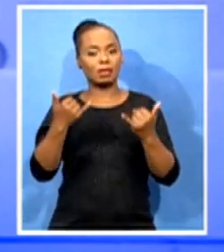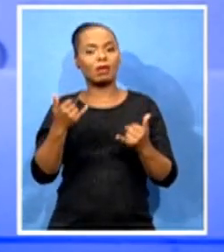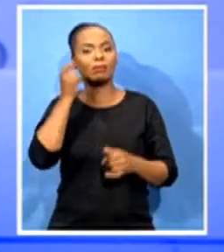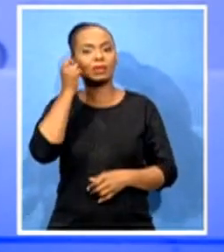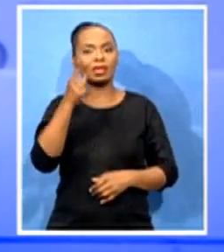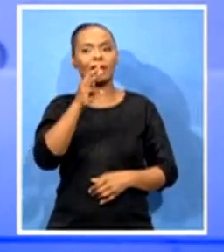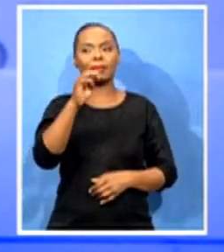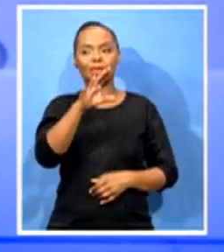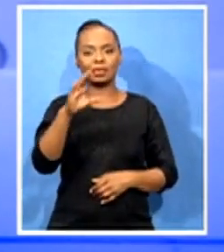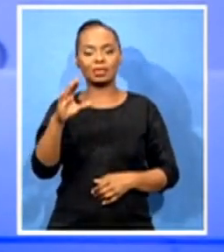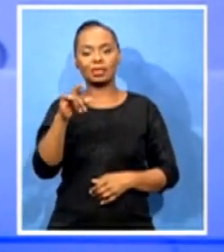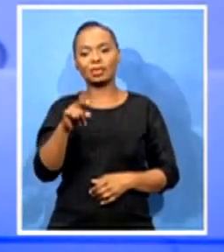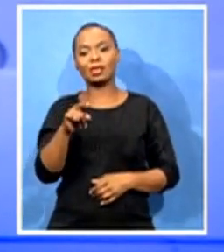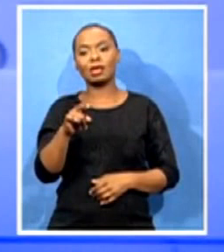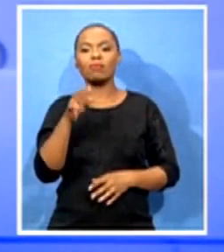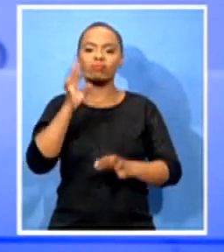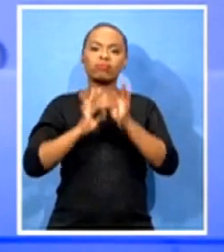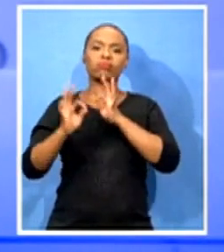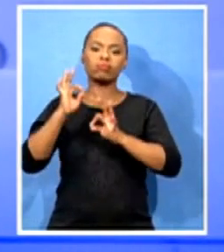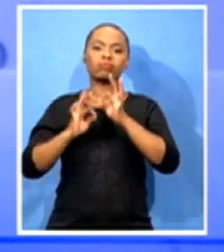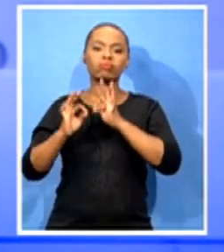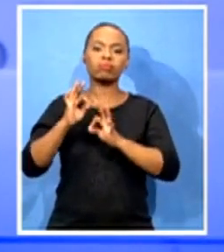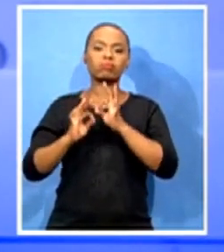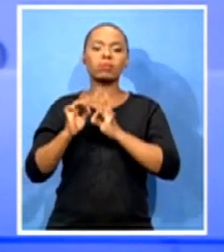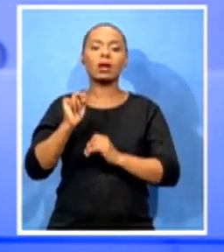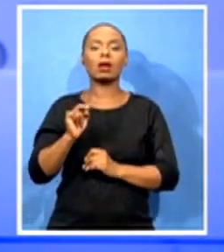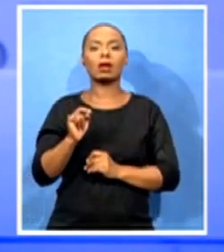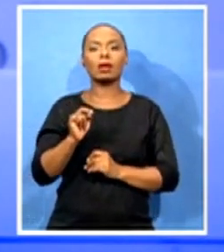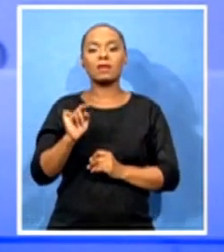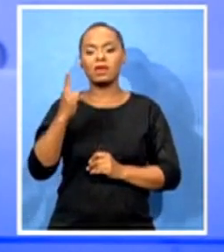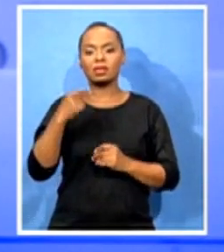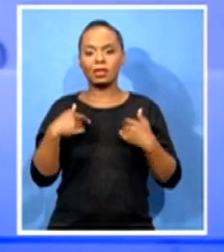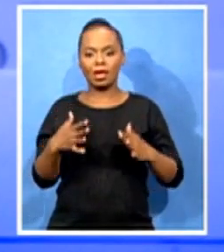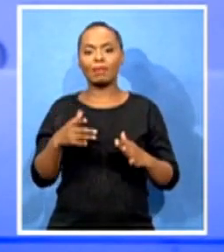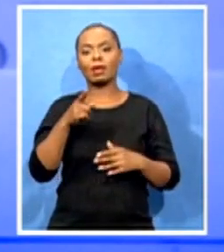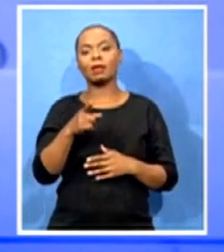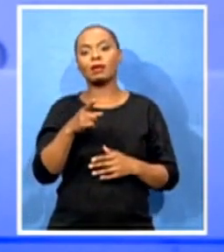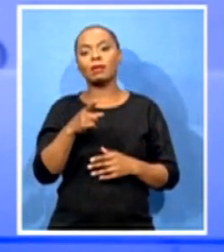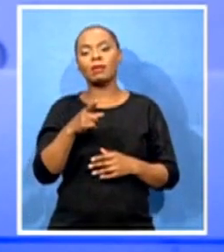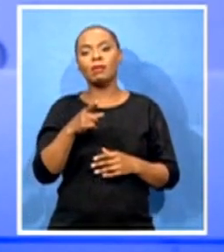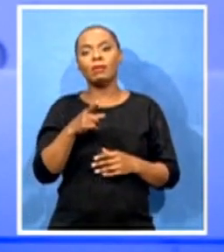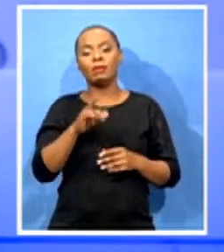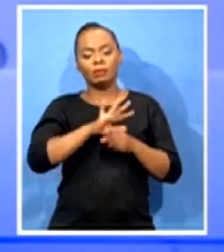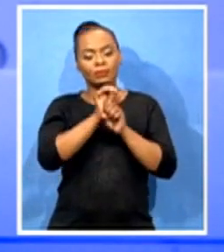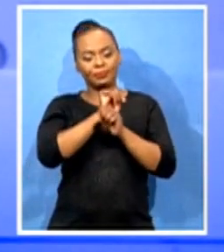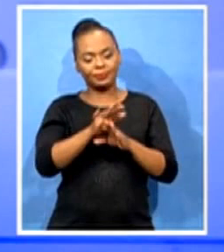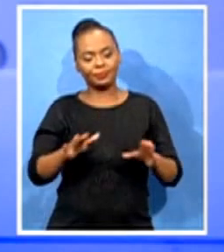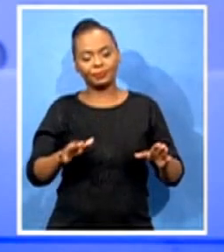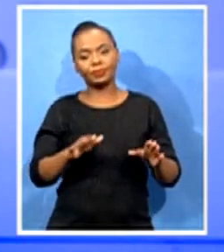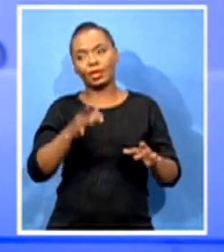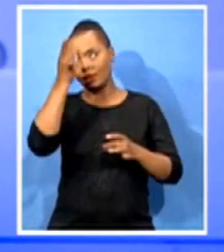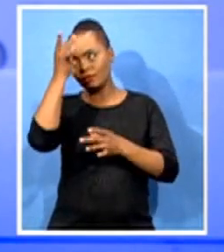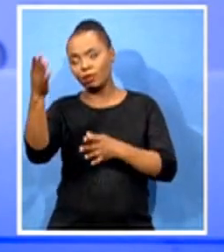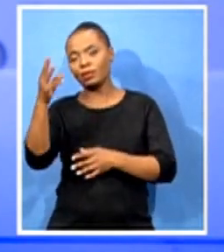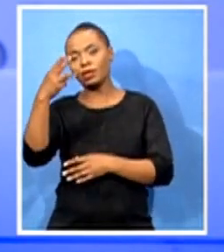the first case of COVID-19 was reported by China to the WHO, and of course the repertorations that South